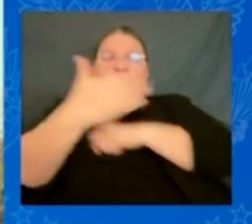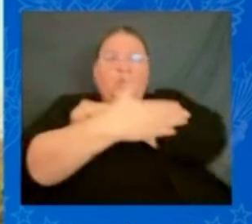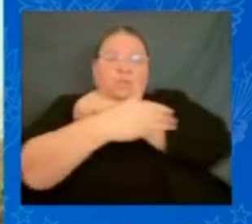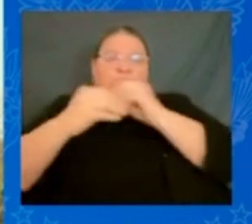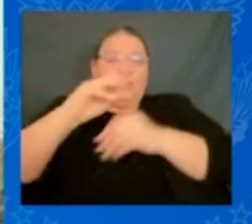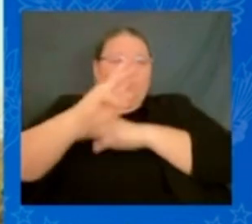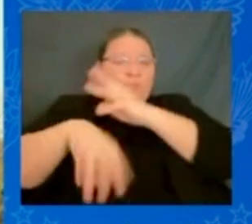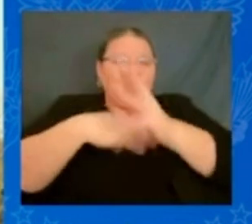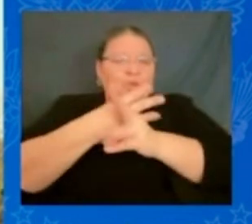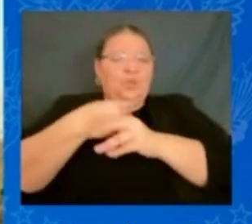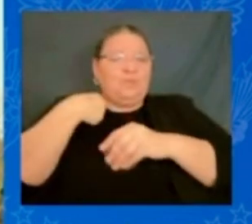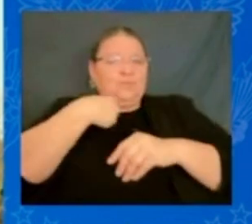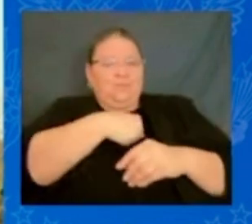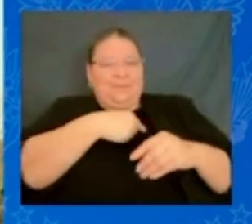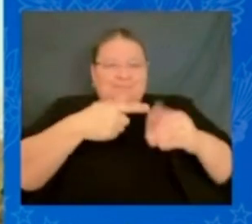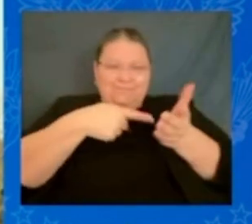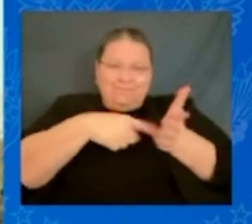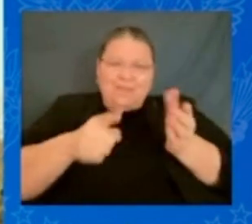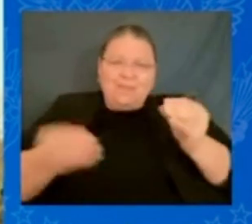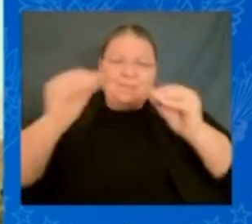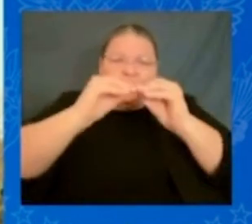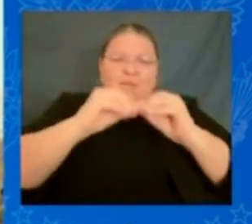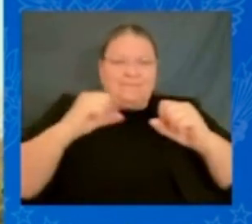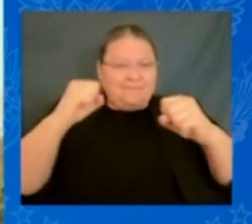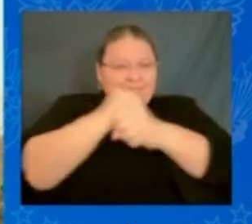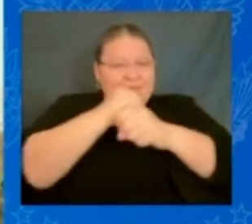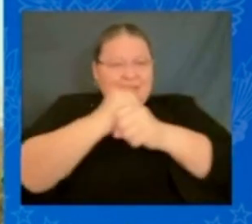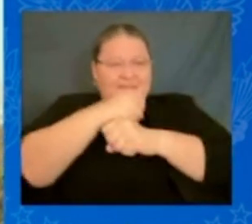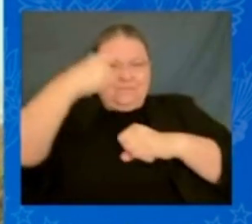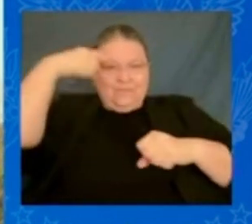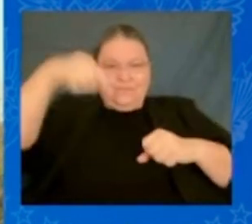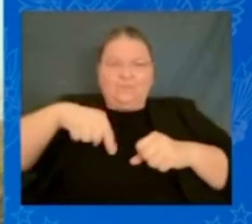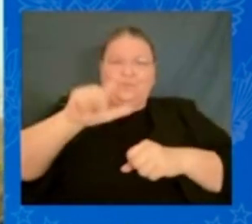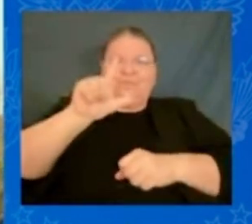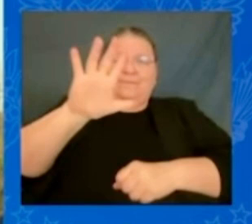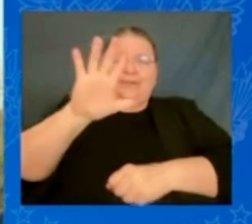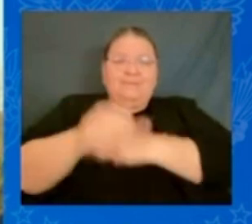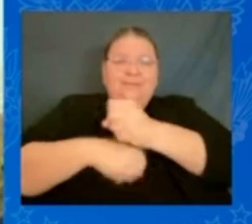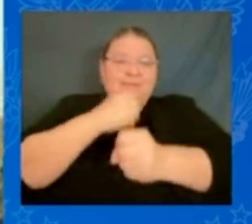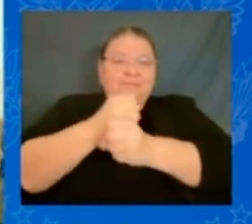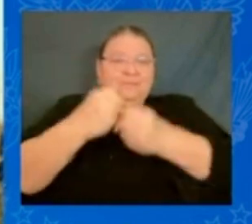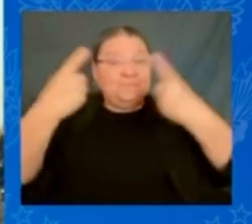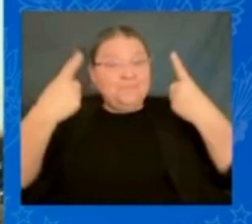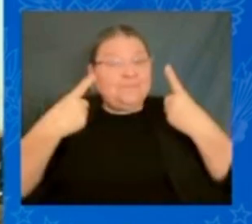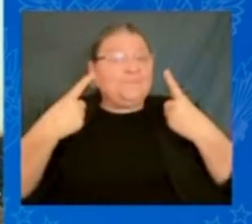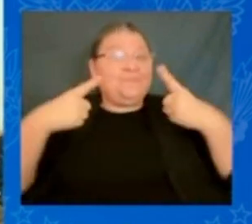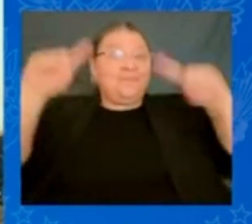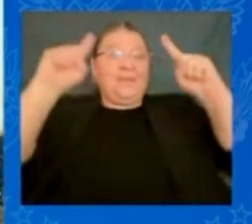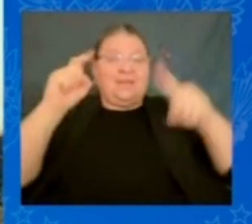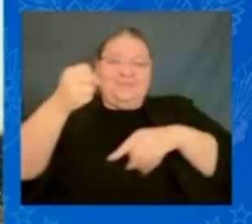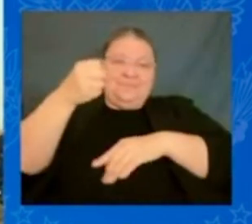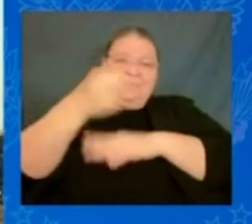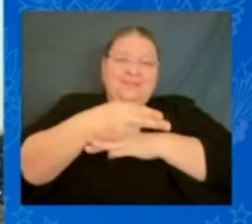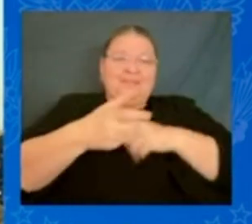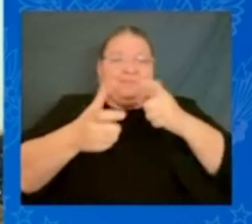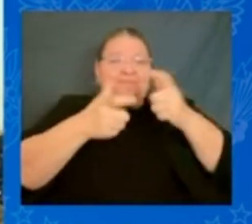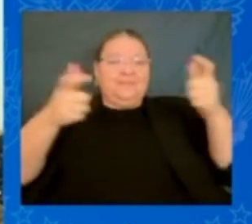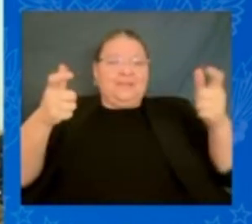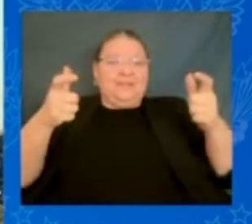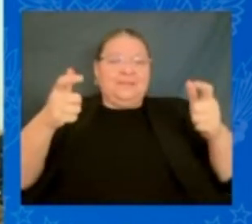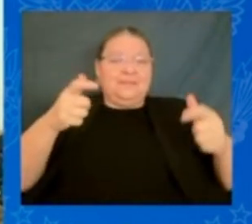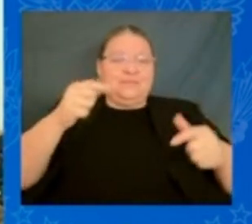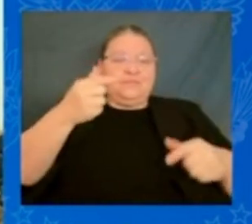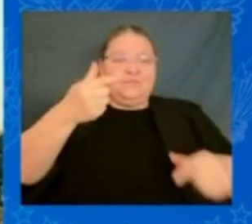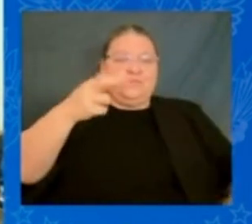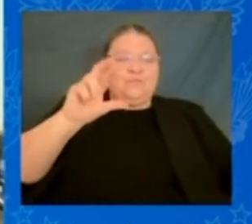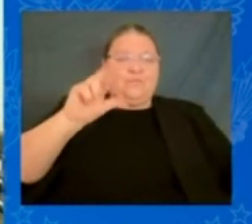25 years. But guess what? We finally beat Big Pharma. So now — oh, man, I — you have